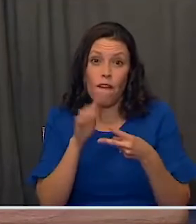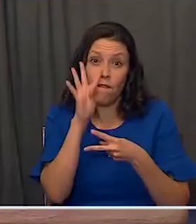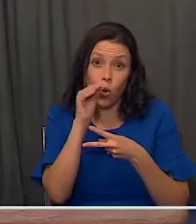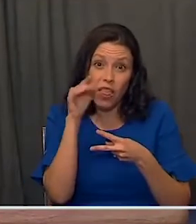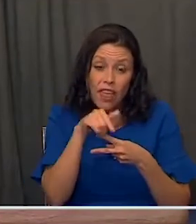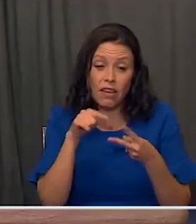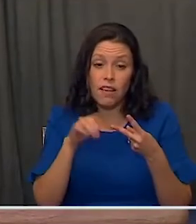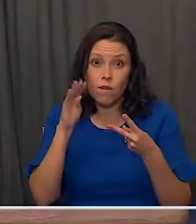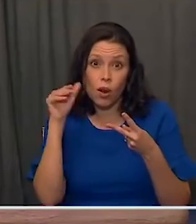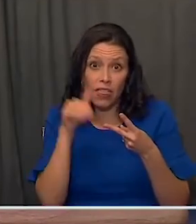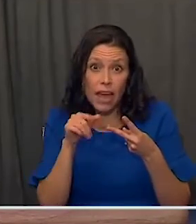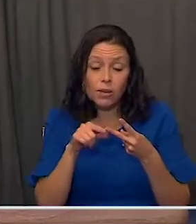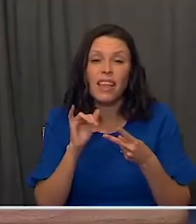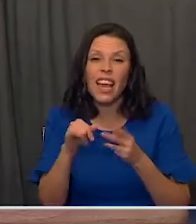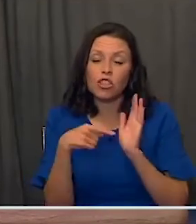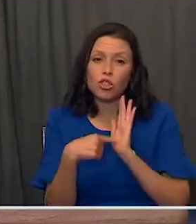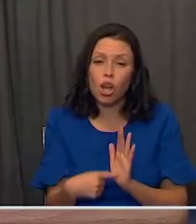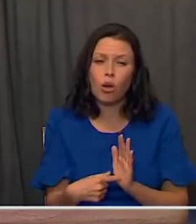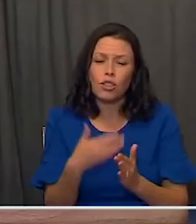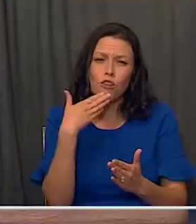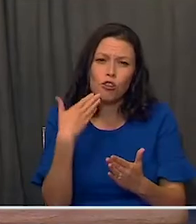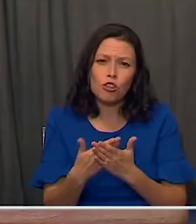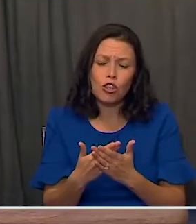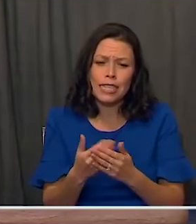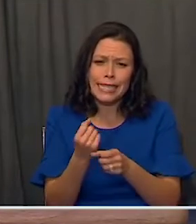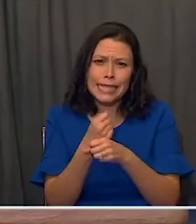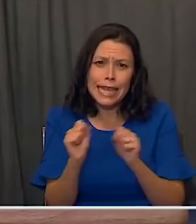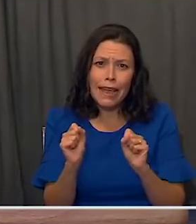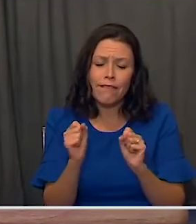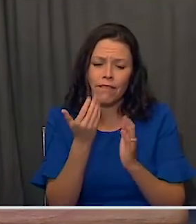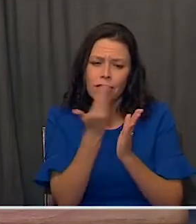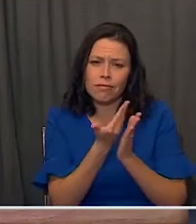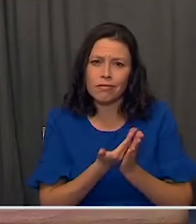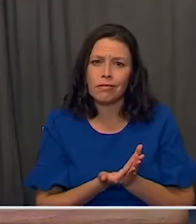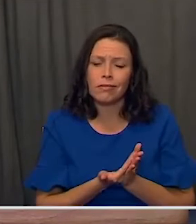trials, demonstrating good safety profiles.